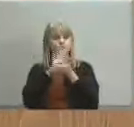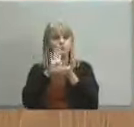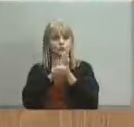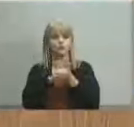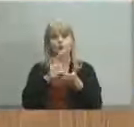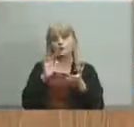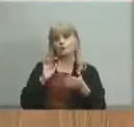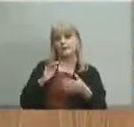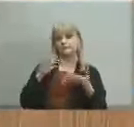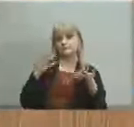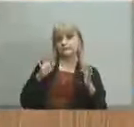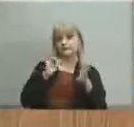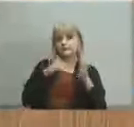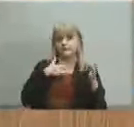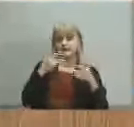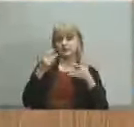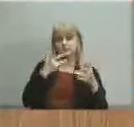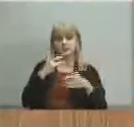lisa